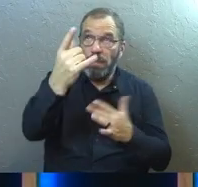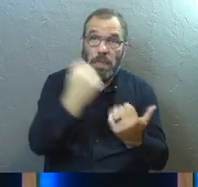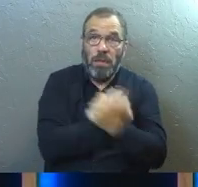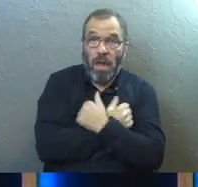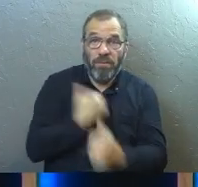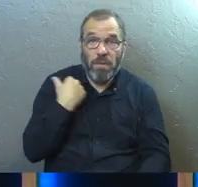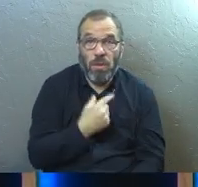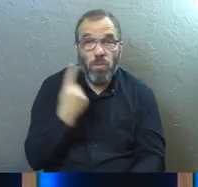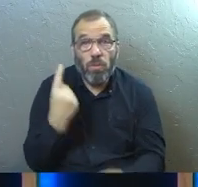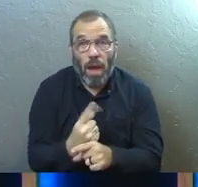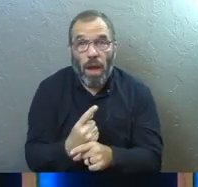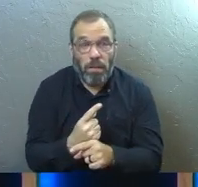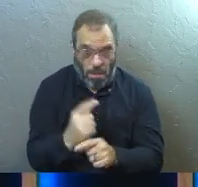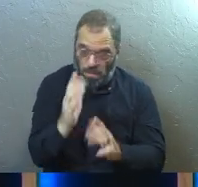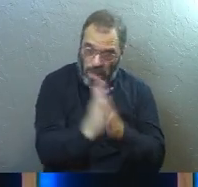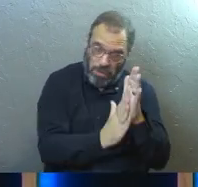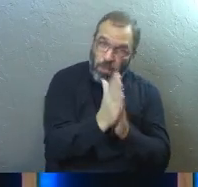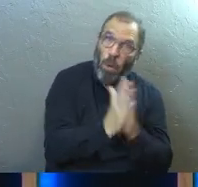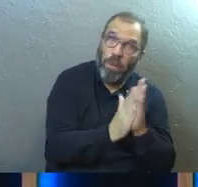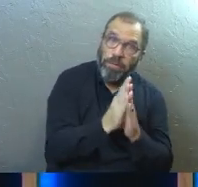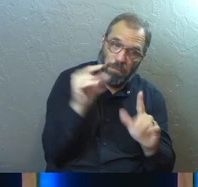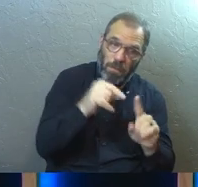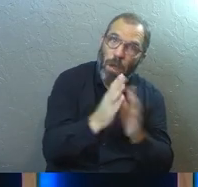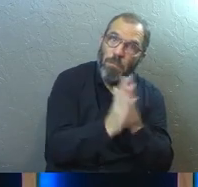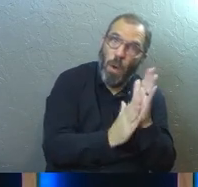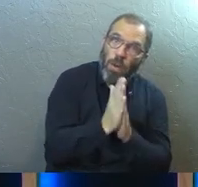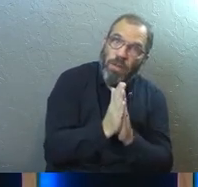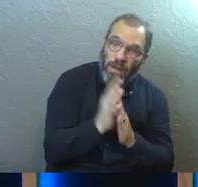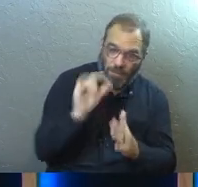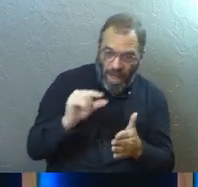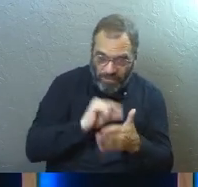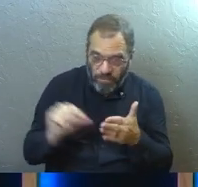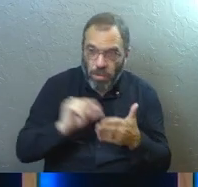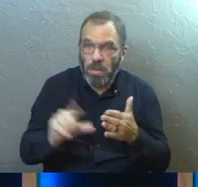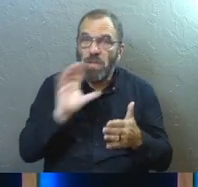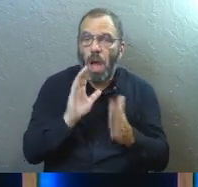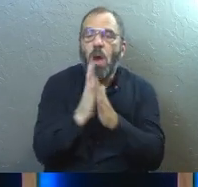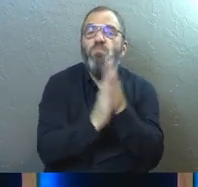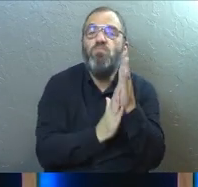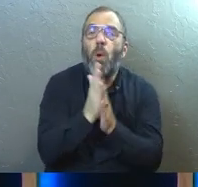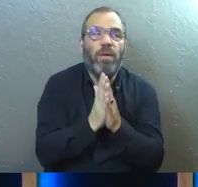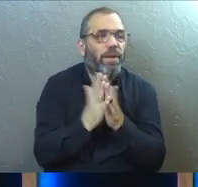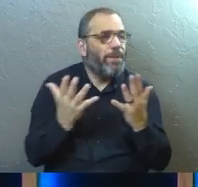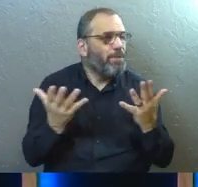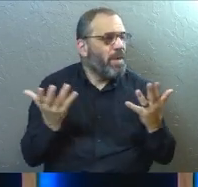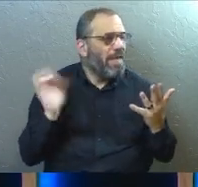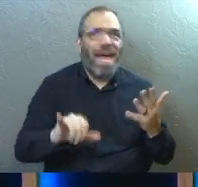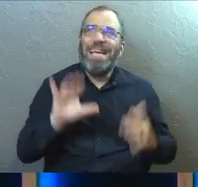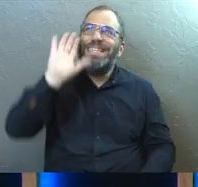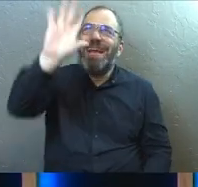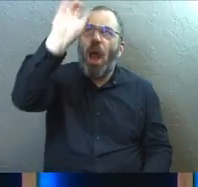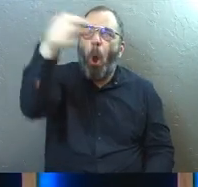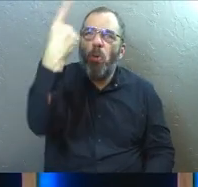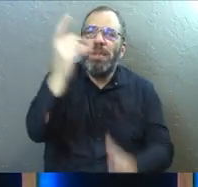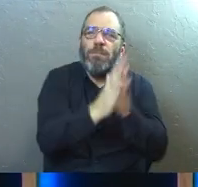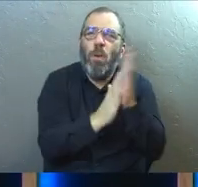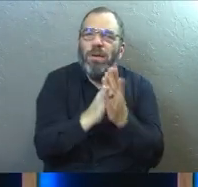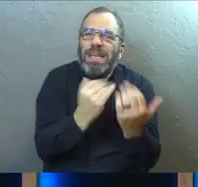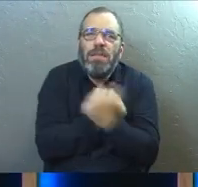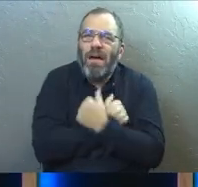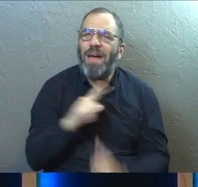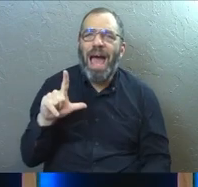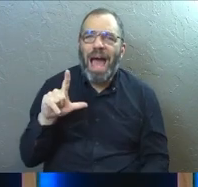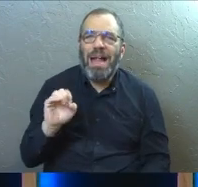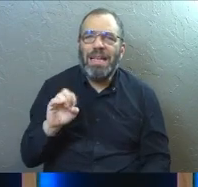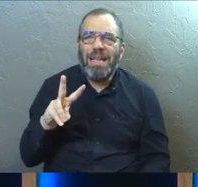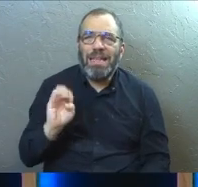us. Well, that's a motive too. And that verse talks about the motive as if that's God's only motive is love.